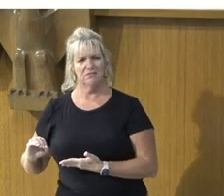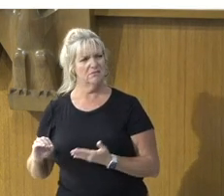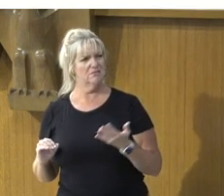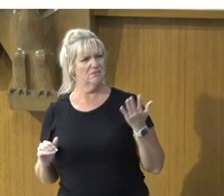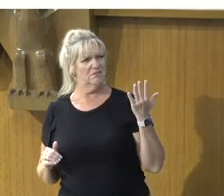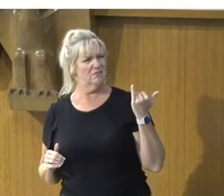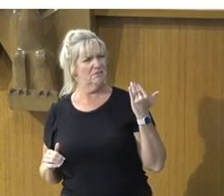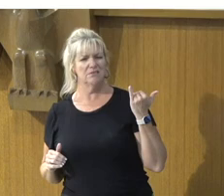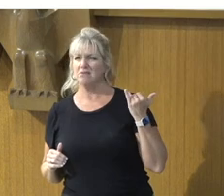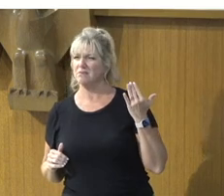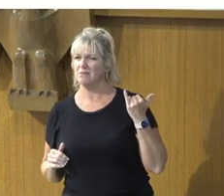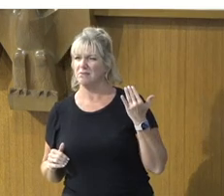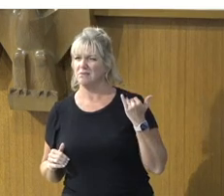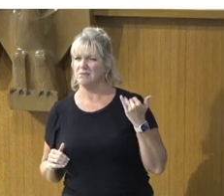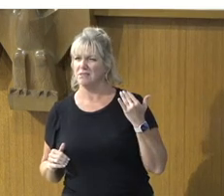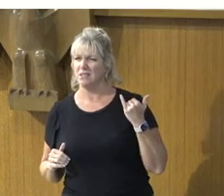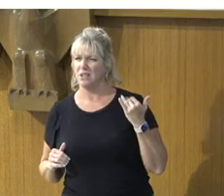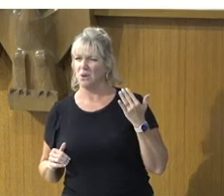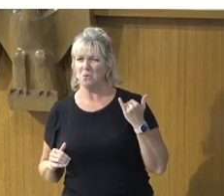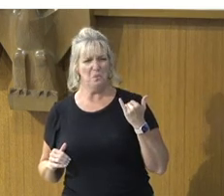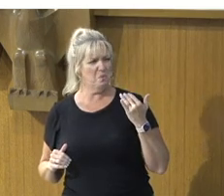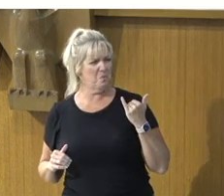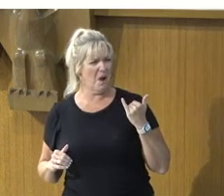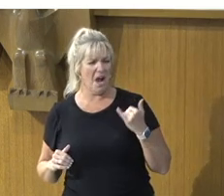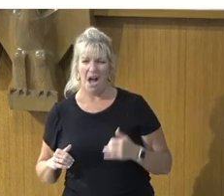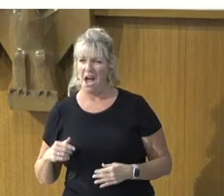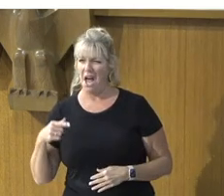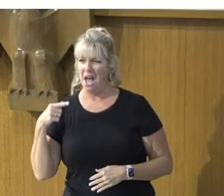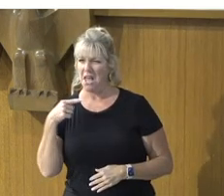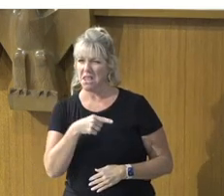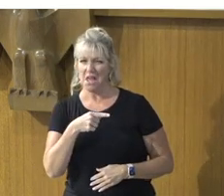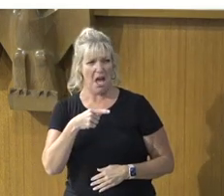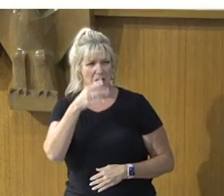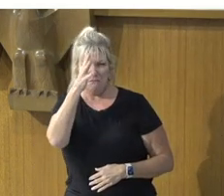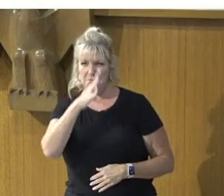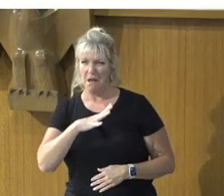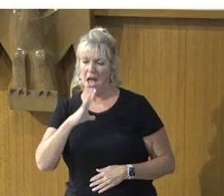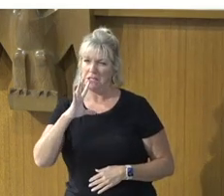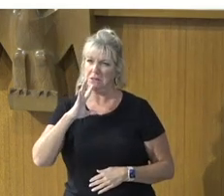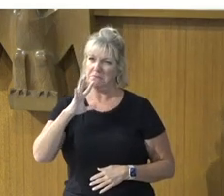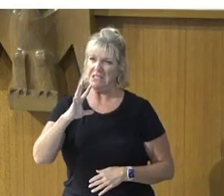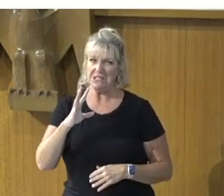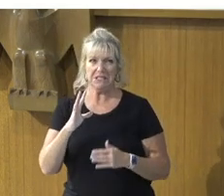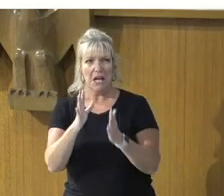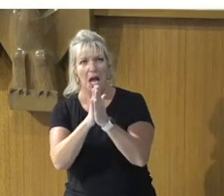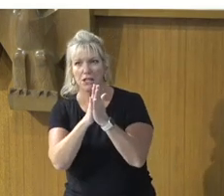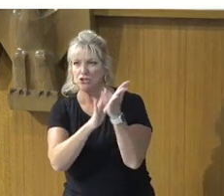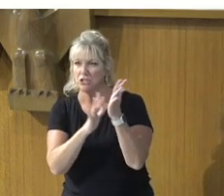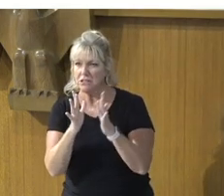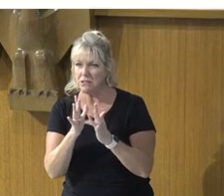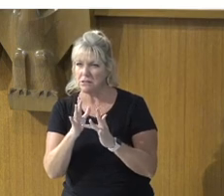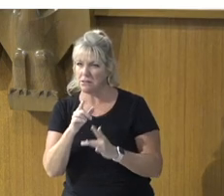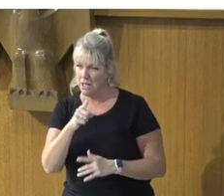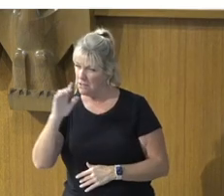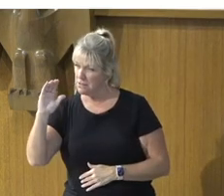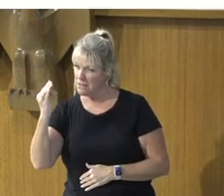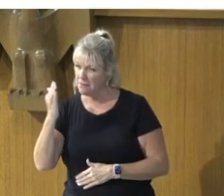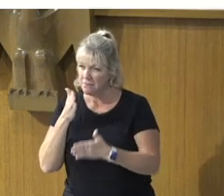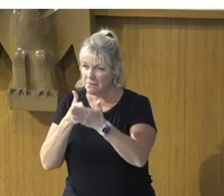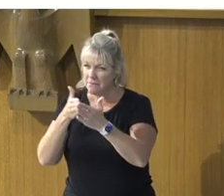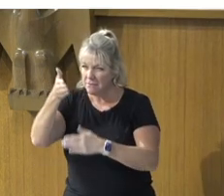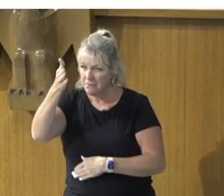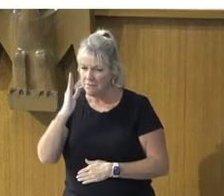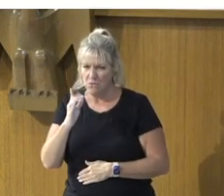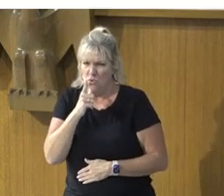this fellow speak in this way? It is blasphemy. Who can forgive sins but God